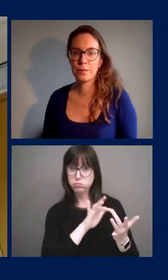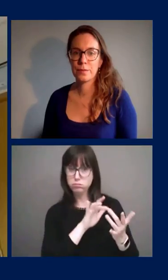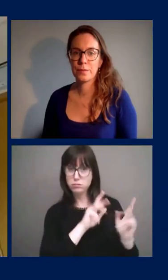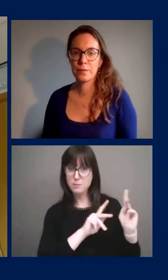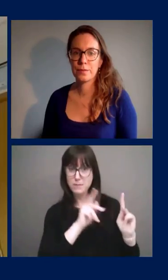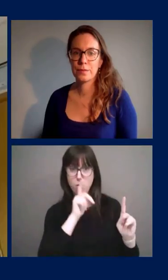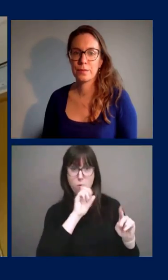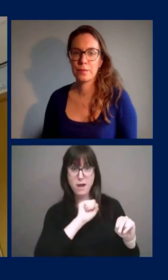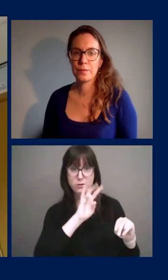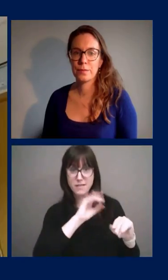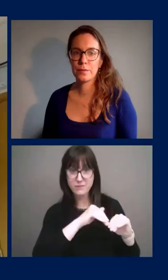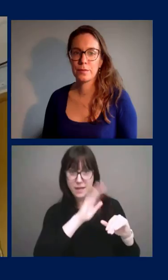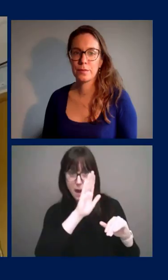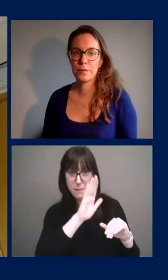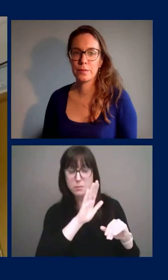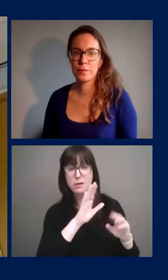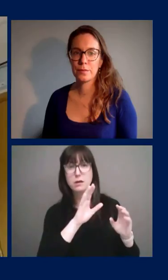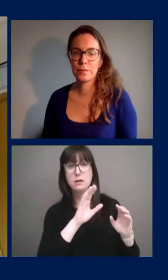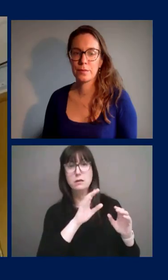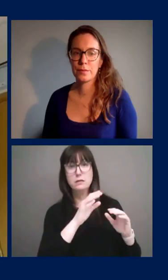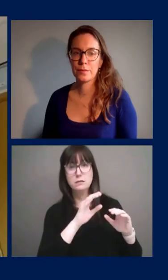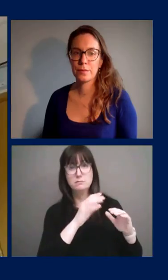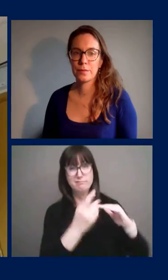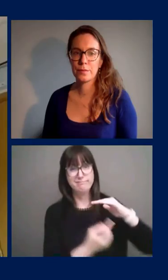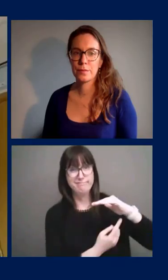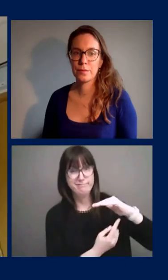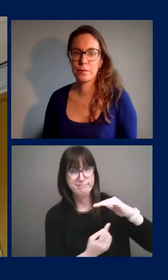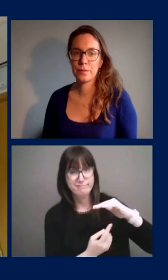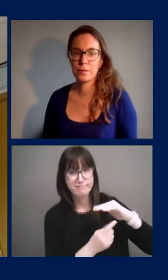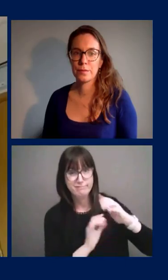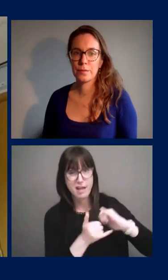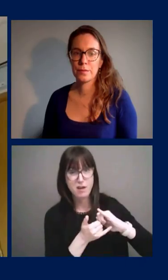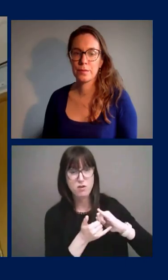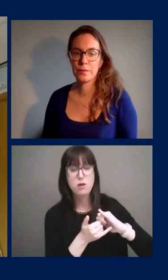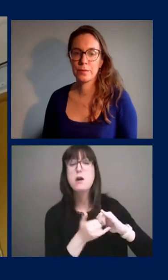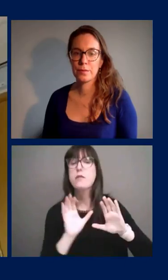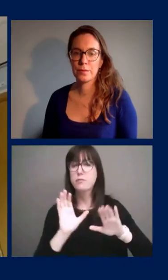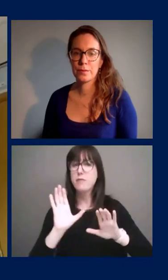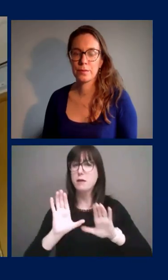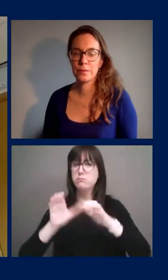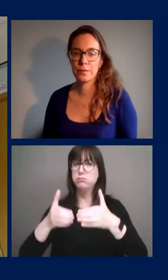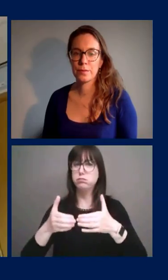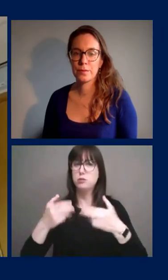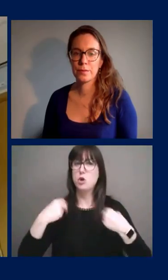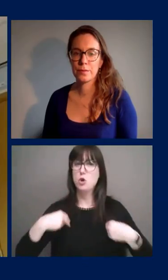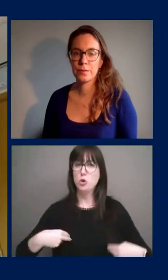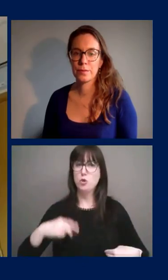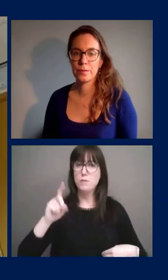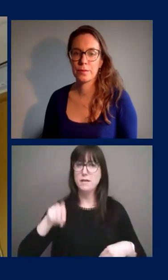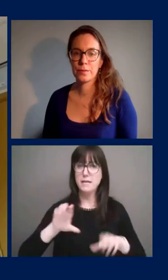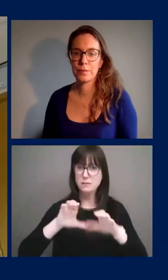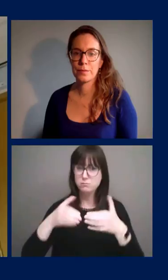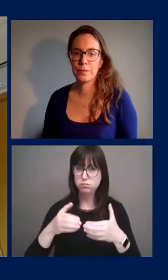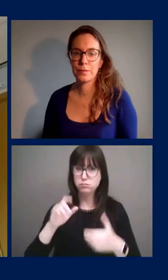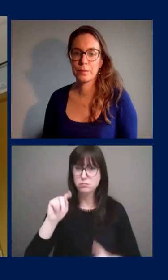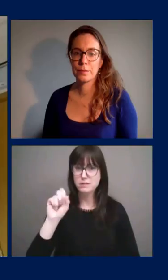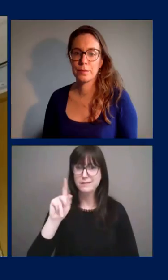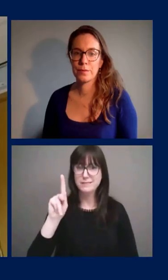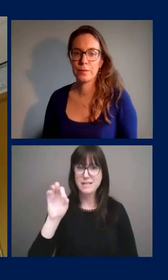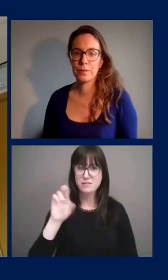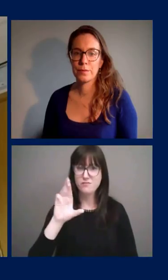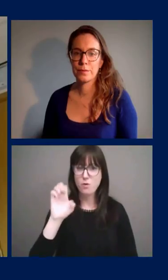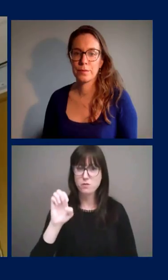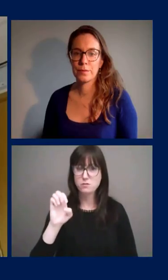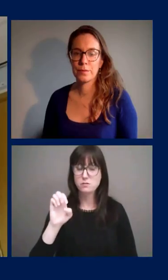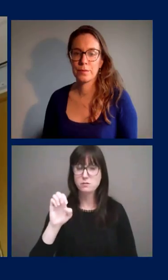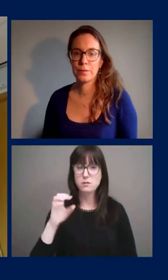who are more socially isolated uh is through the human needs task force so again volunteer ottawa uh has been helping